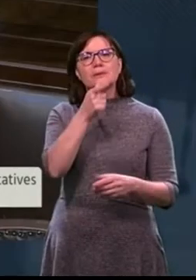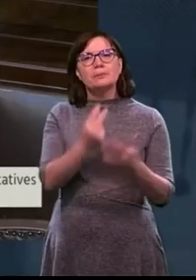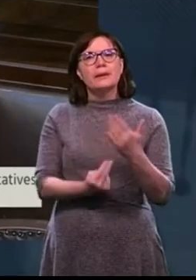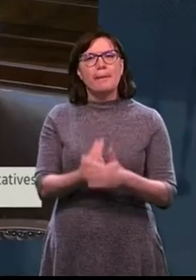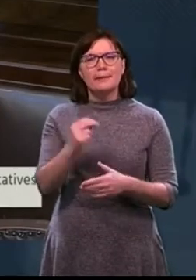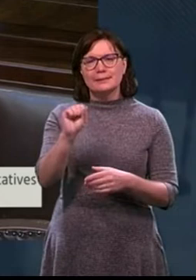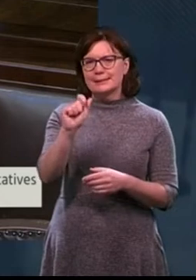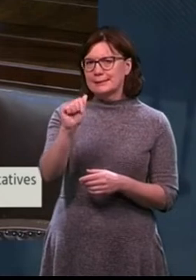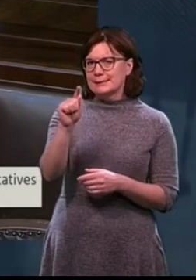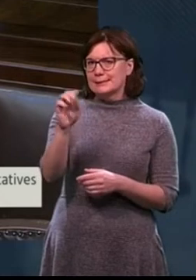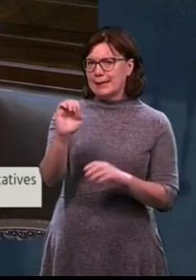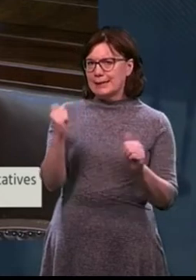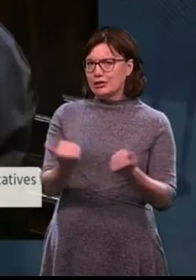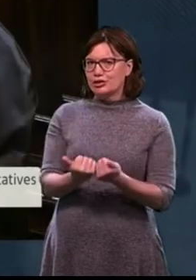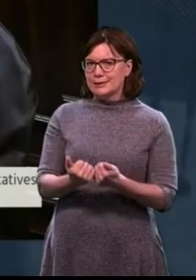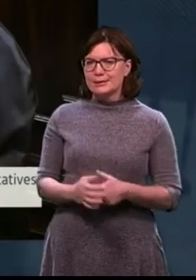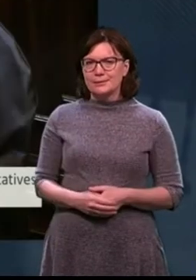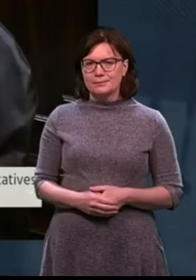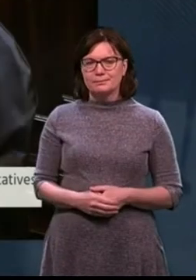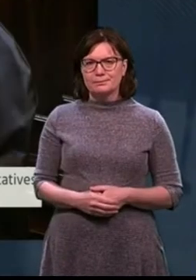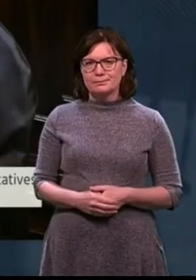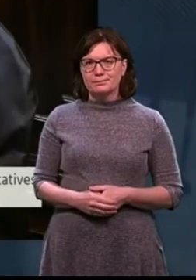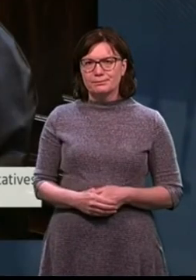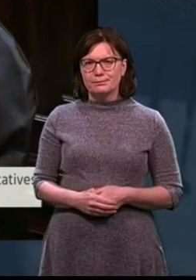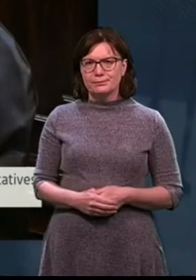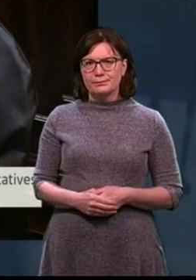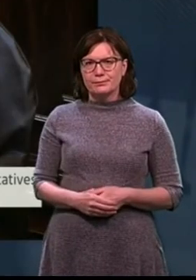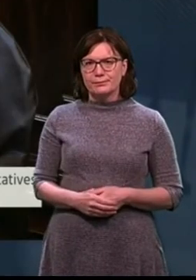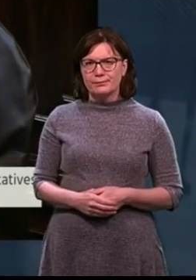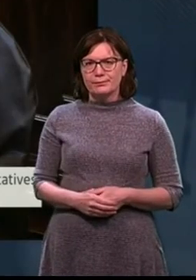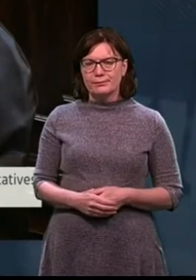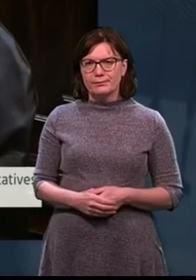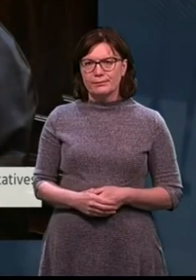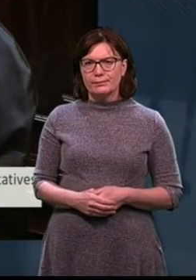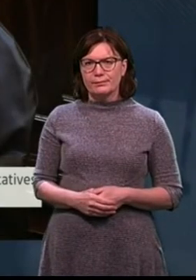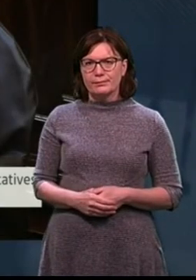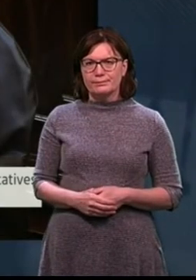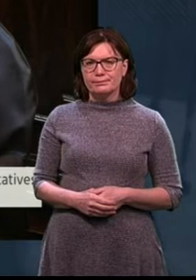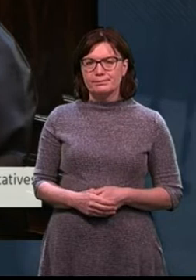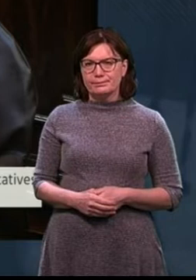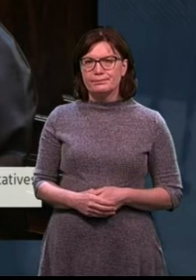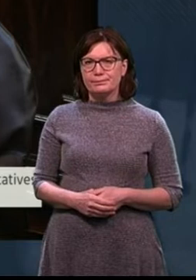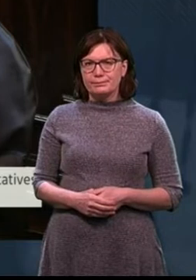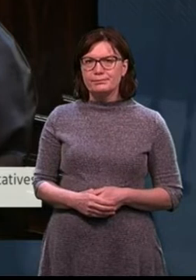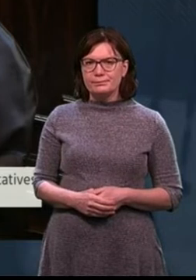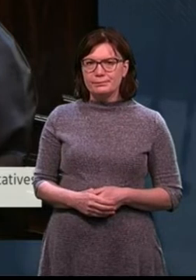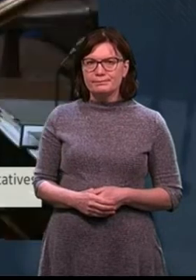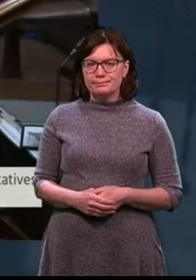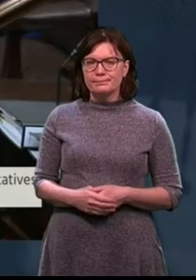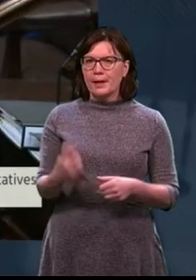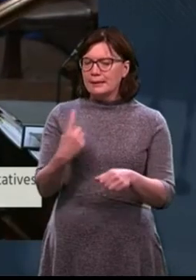agencies. Thank you. First of all, would say that, again, I'm open to discussions with yourself and others